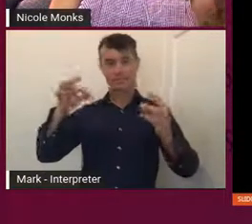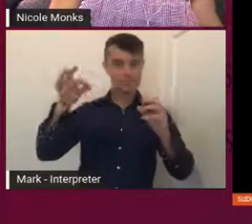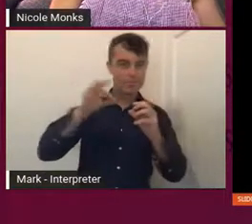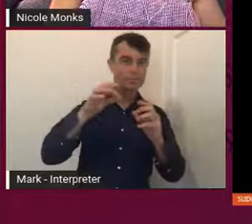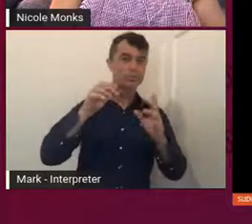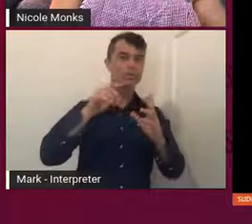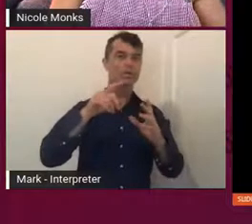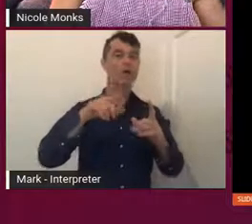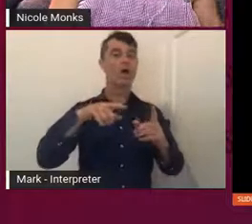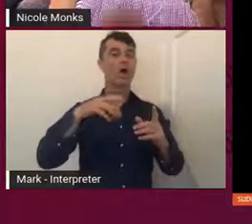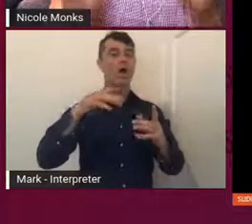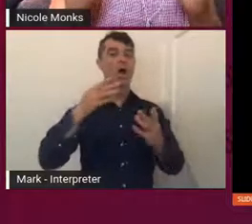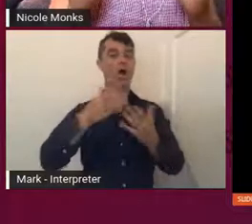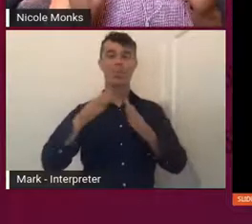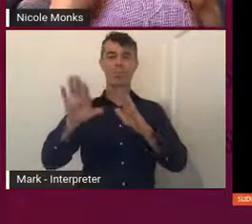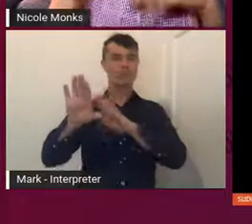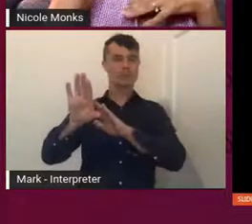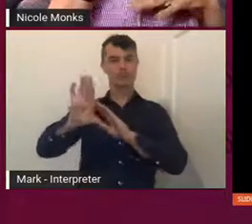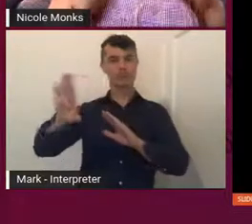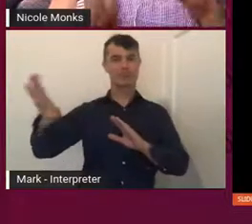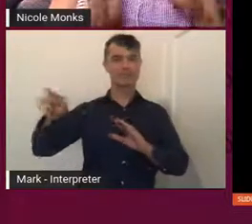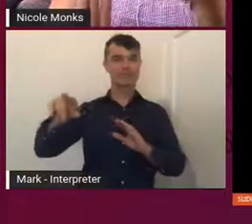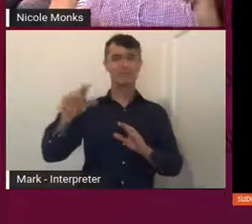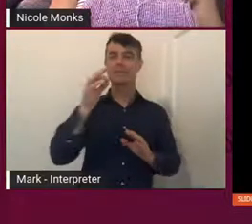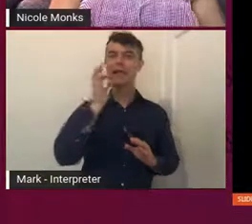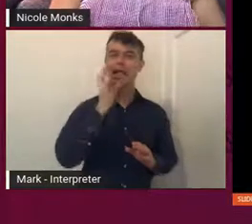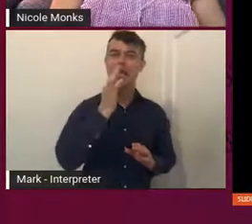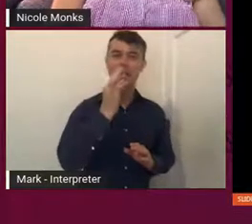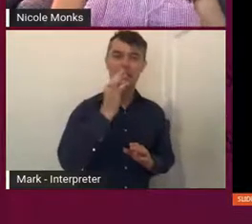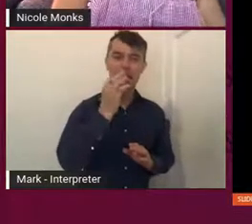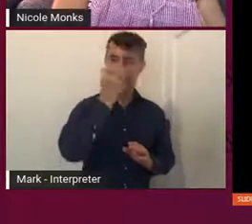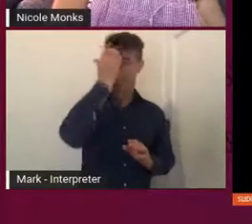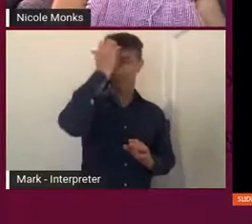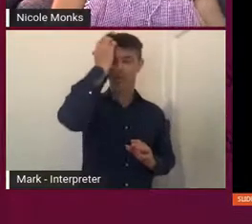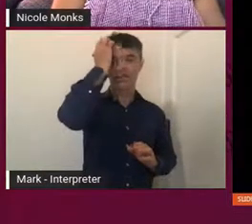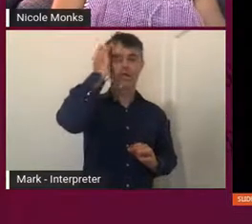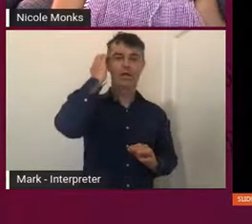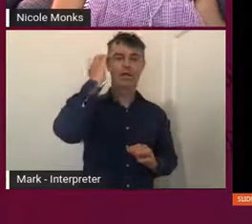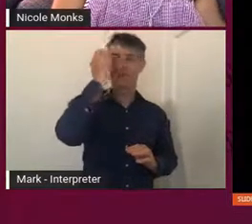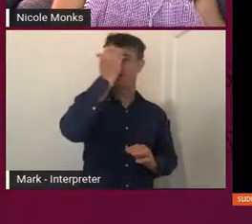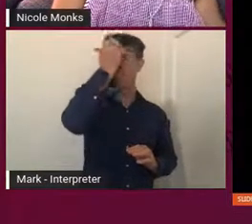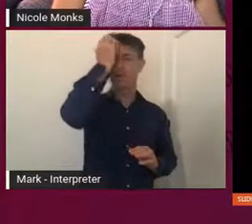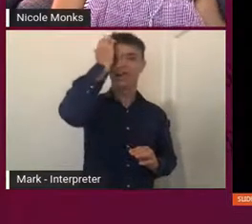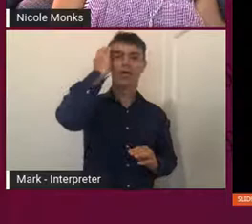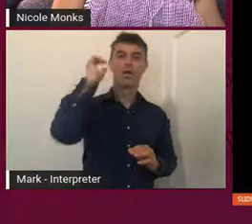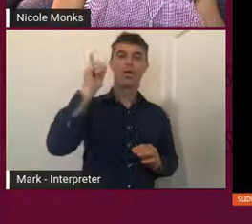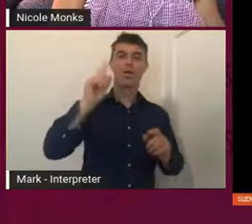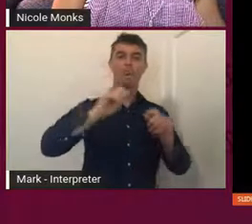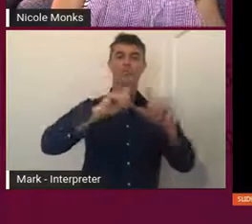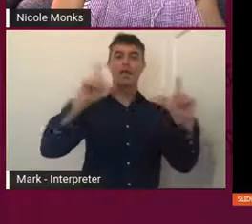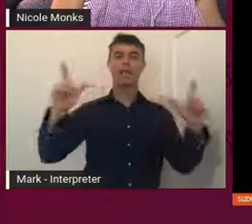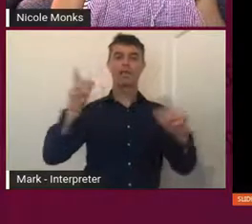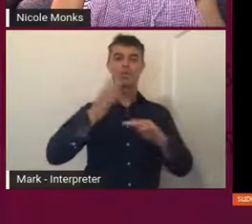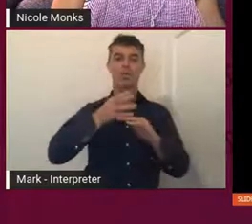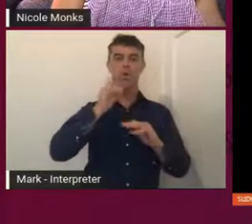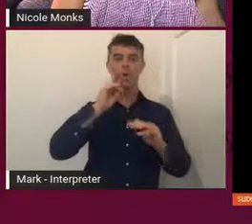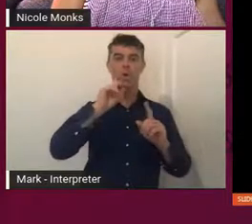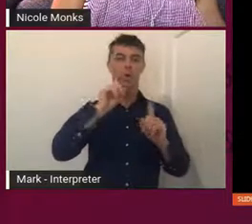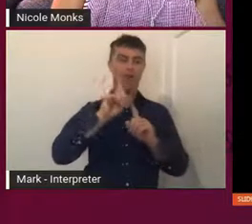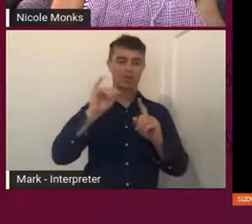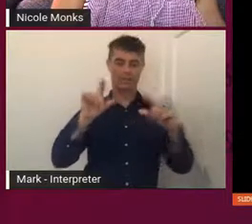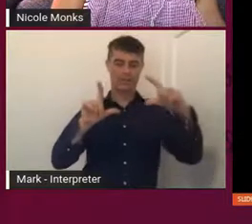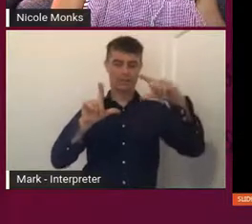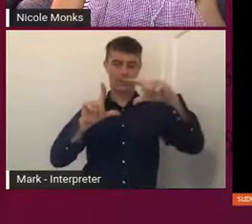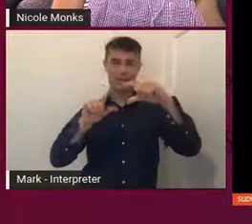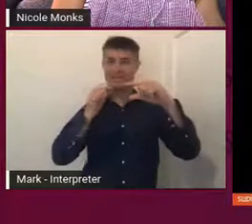And then on the right is just a little snippet of what the larger work will look like that will go